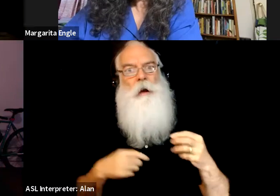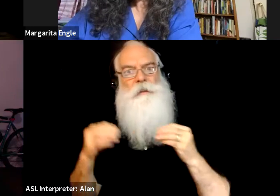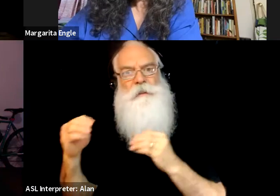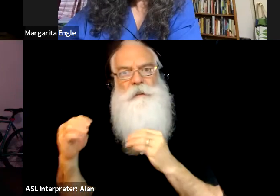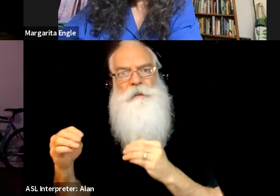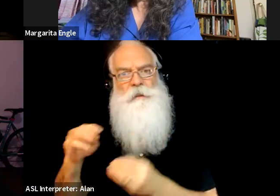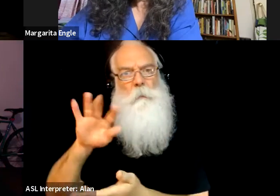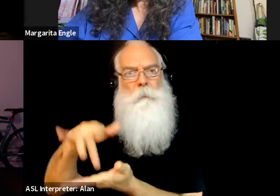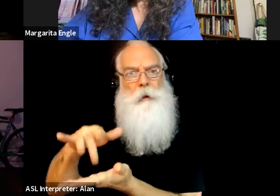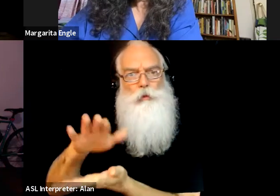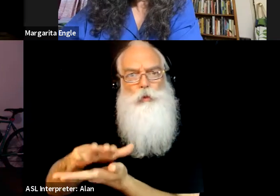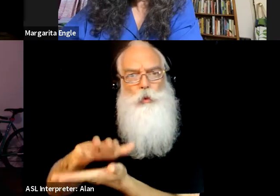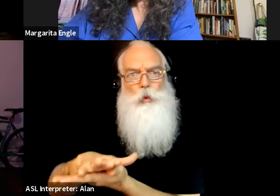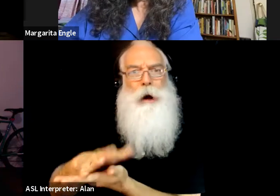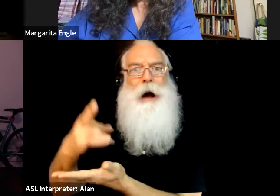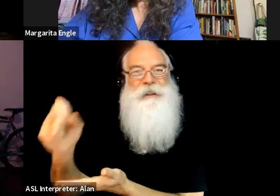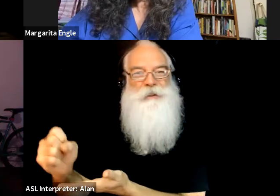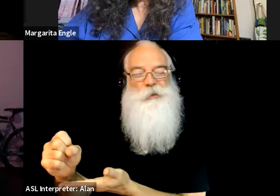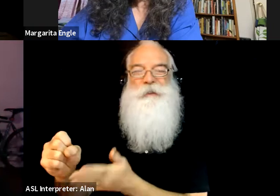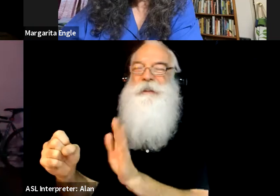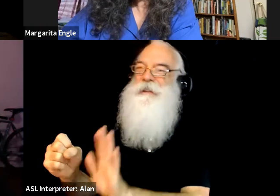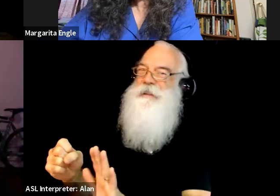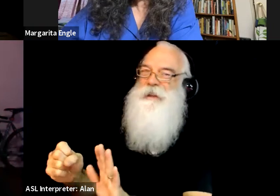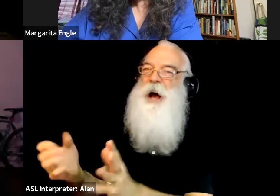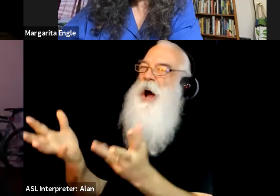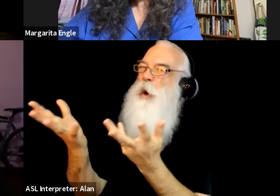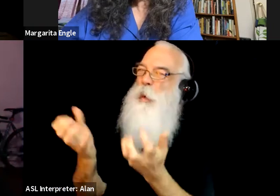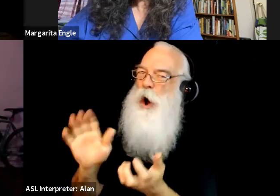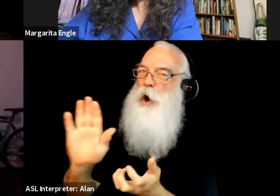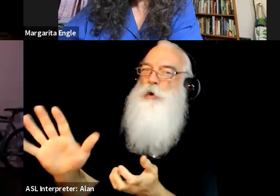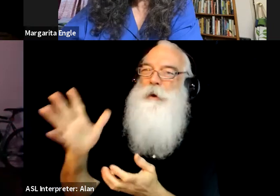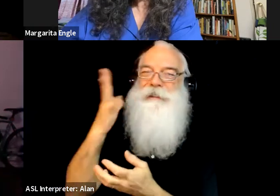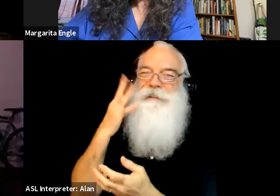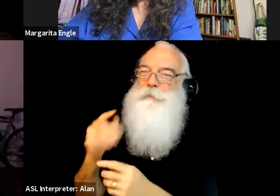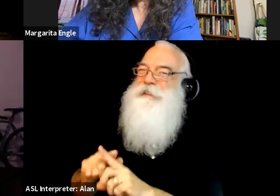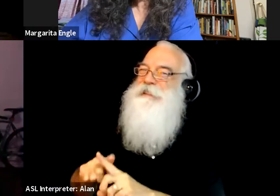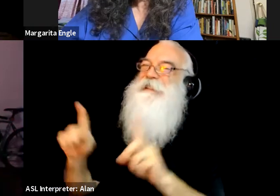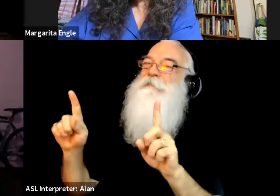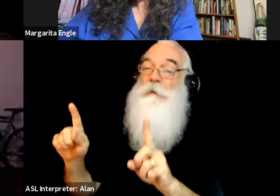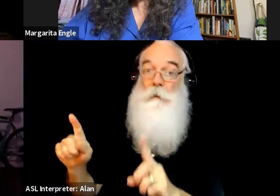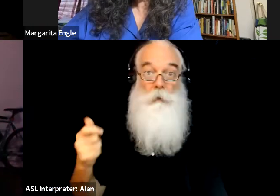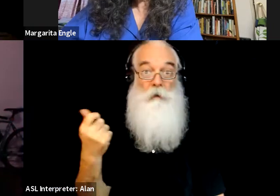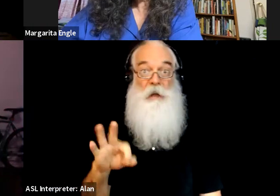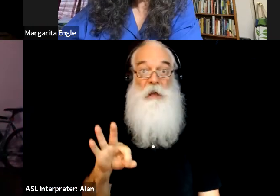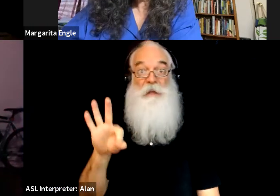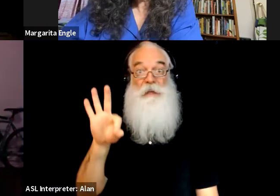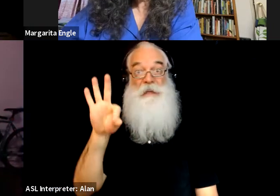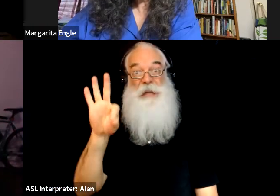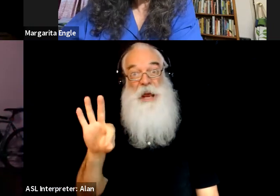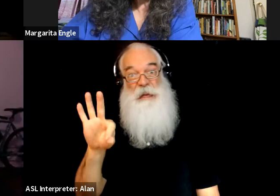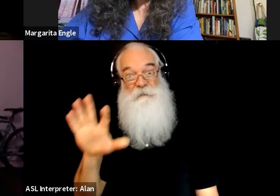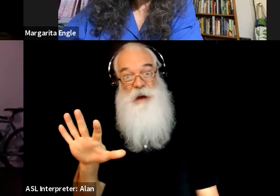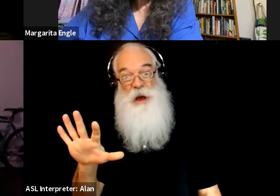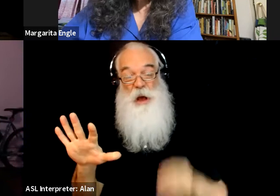I wanted students to not have to have that experience, but it was very difficult in the mid nineties when I started teaching to find,